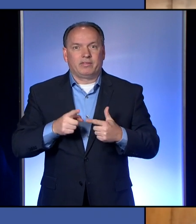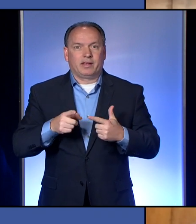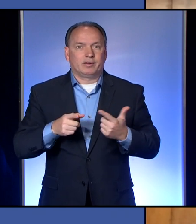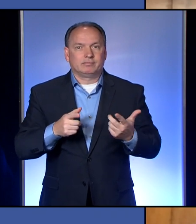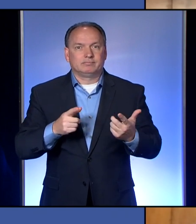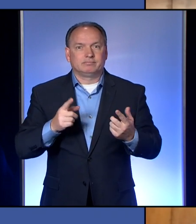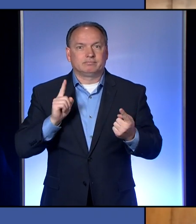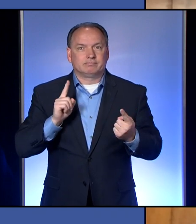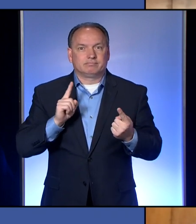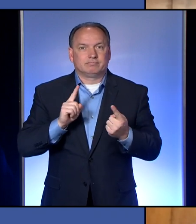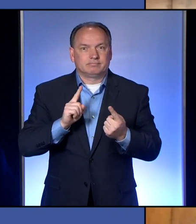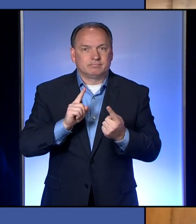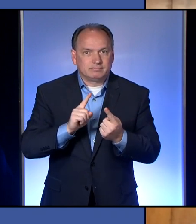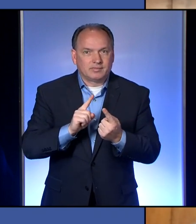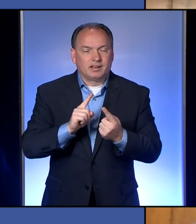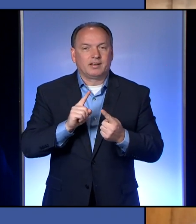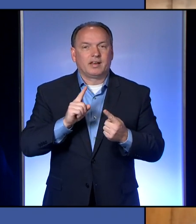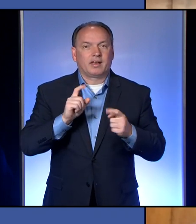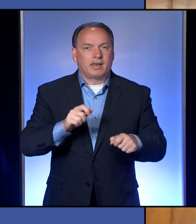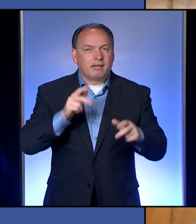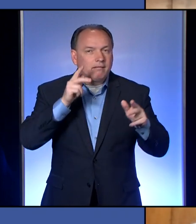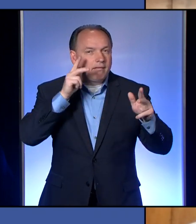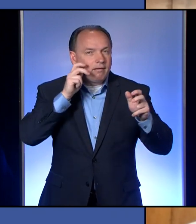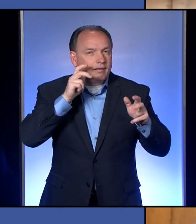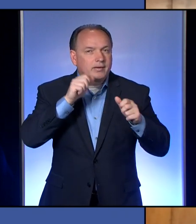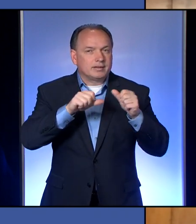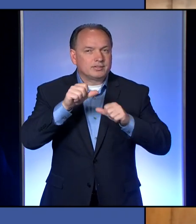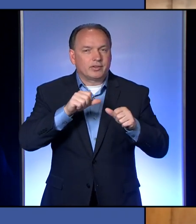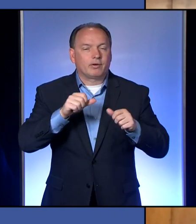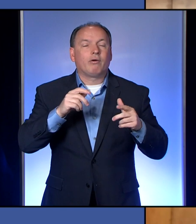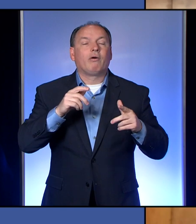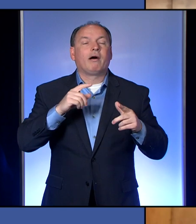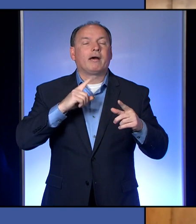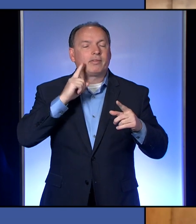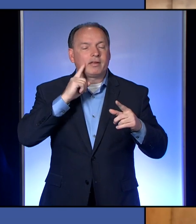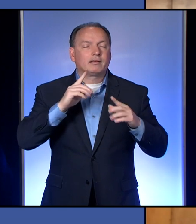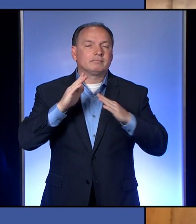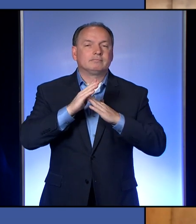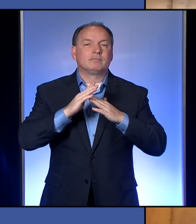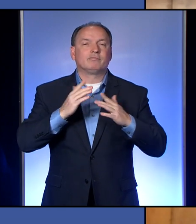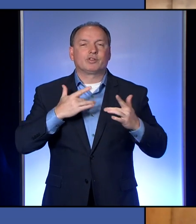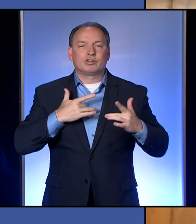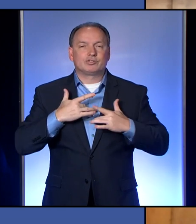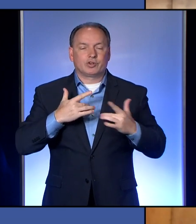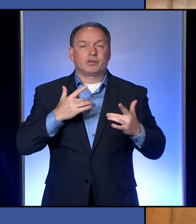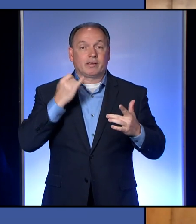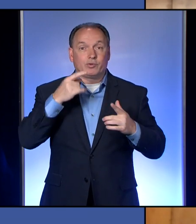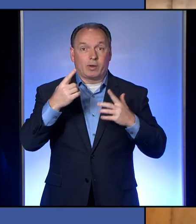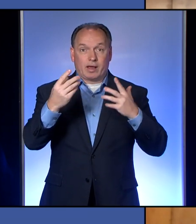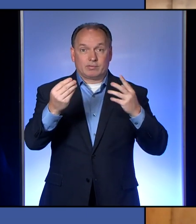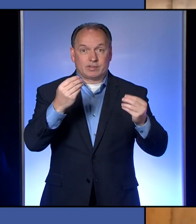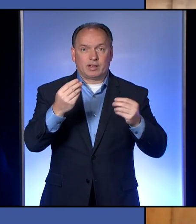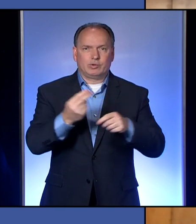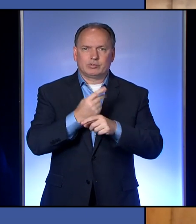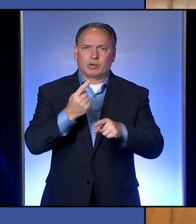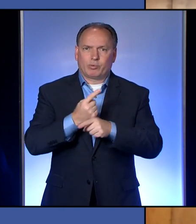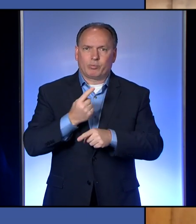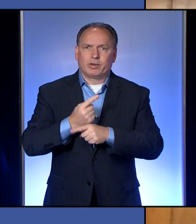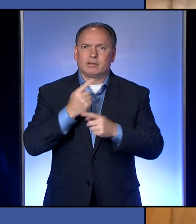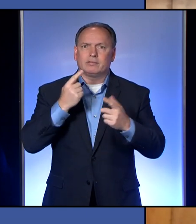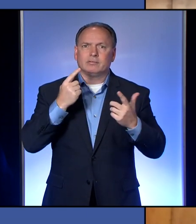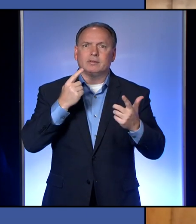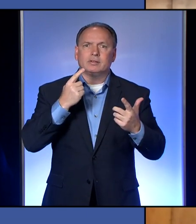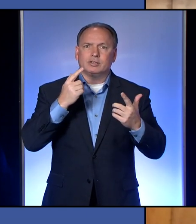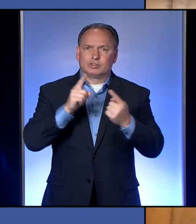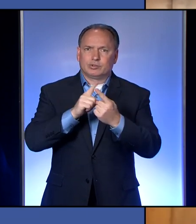so they can hear each other. So I think the concern I would have is that if you're outside using appropriate social distancing,